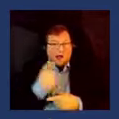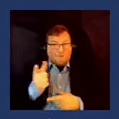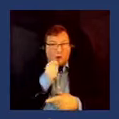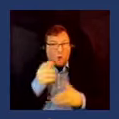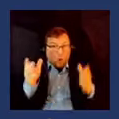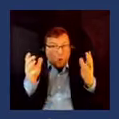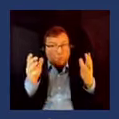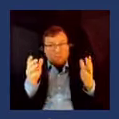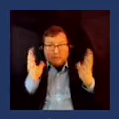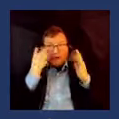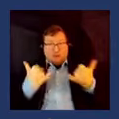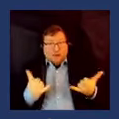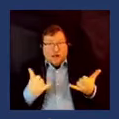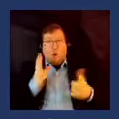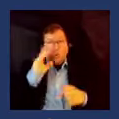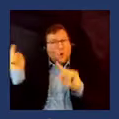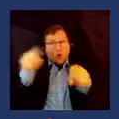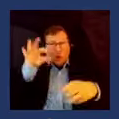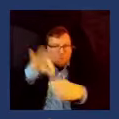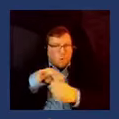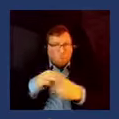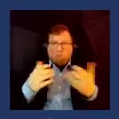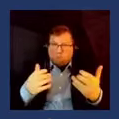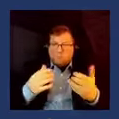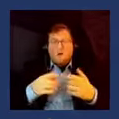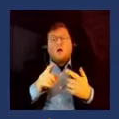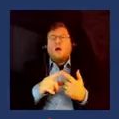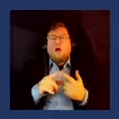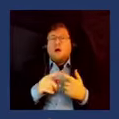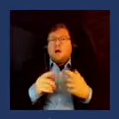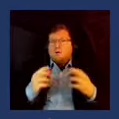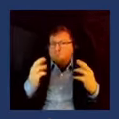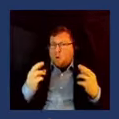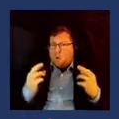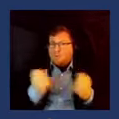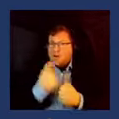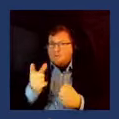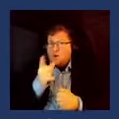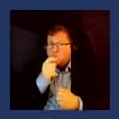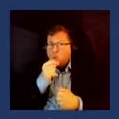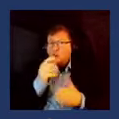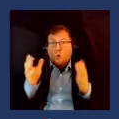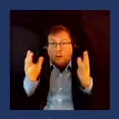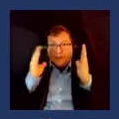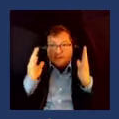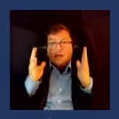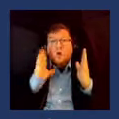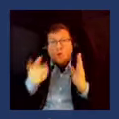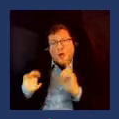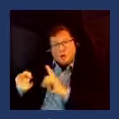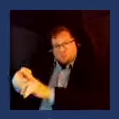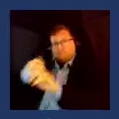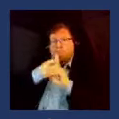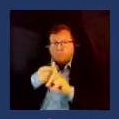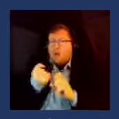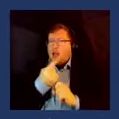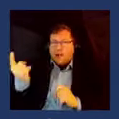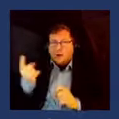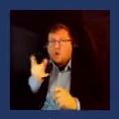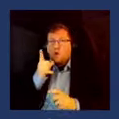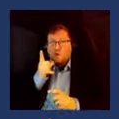and I sure hope everybody who's listening is going to get everybody else that they know to vote in their circle